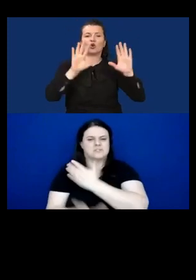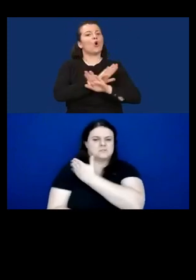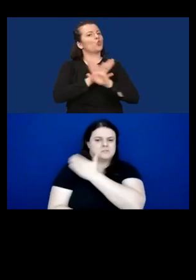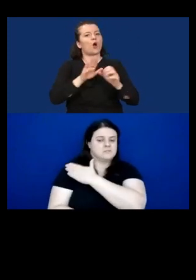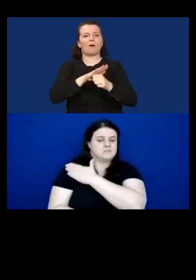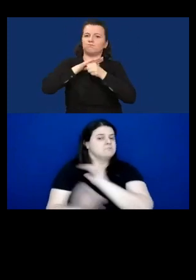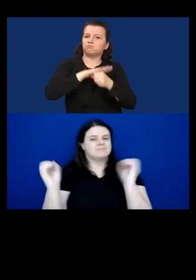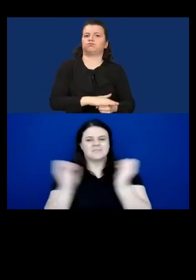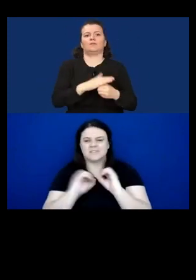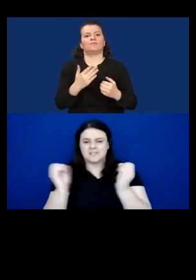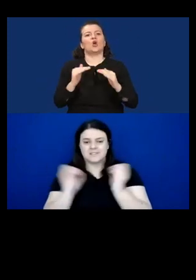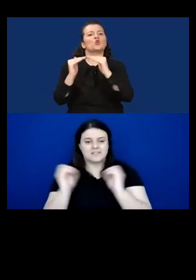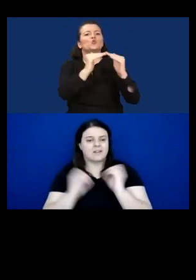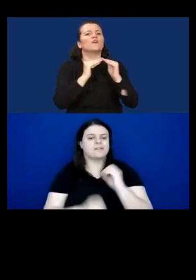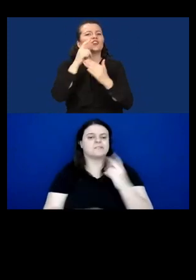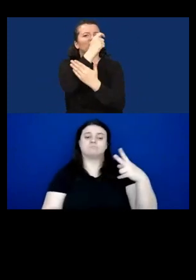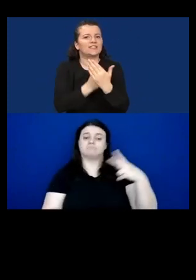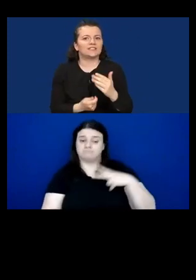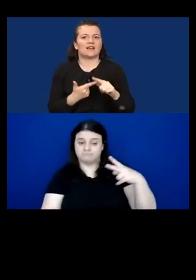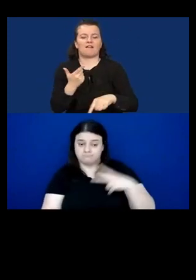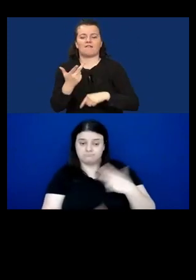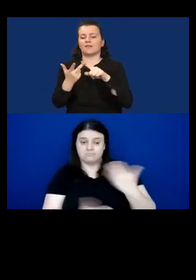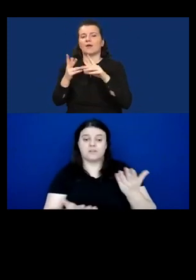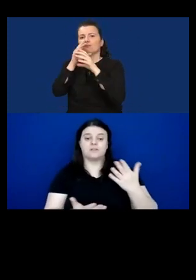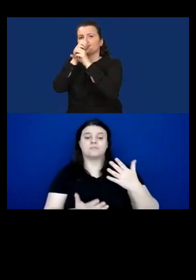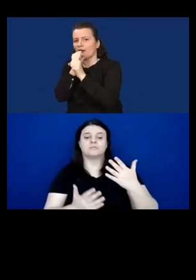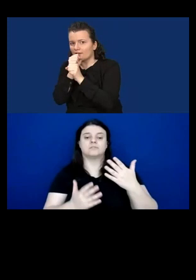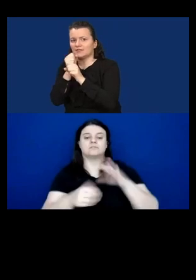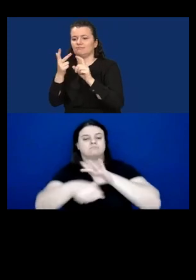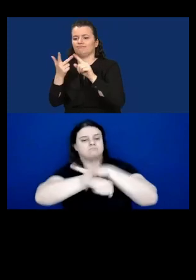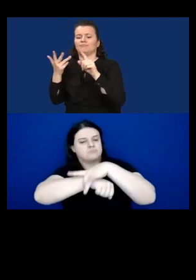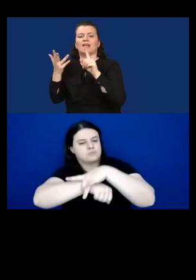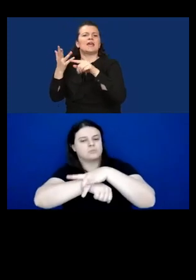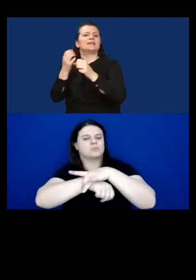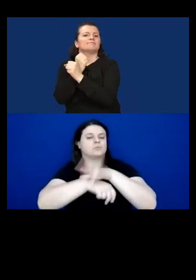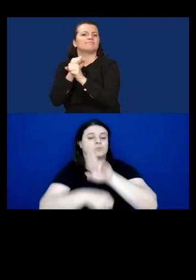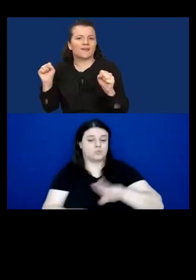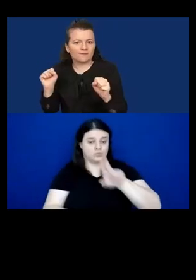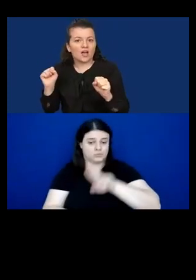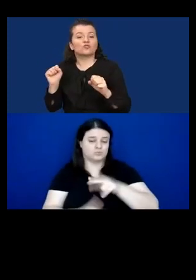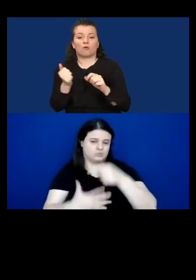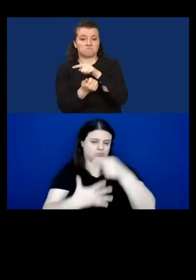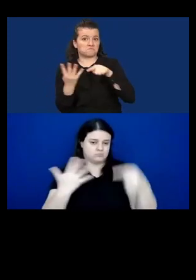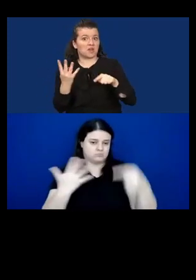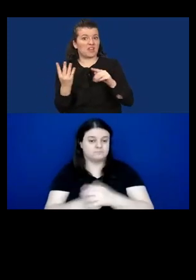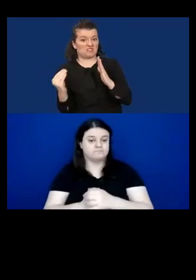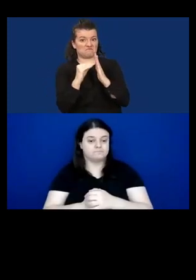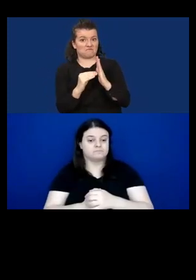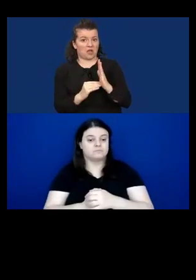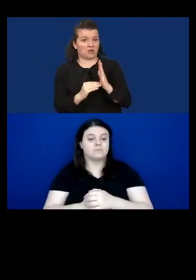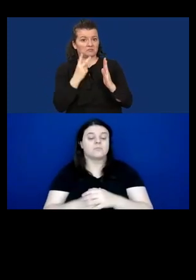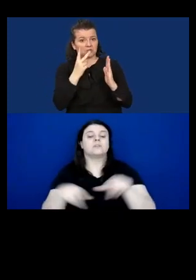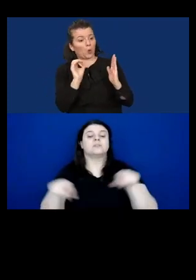privacy and safe use of applications, which is currently lacking. It has also been